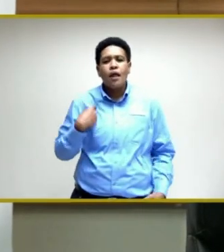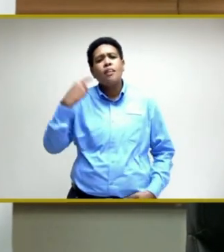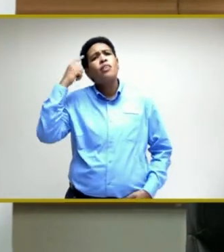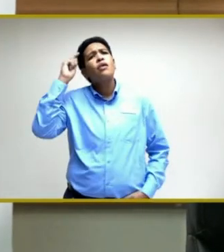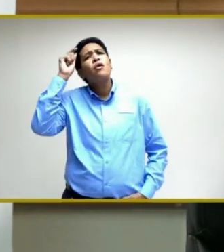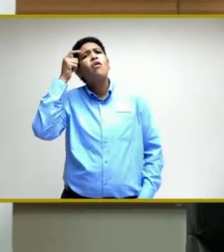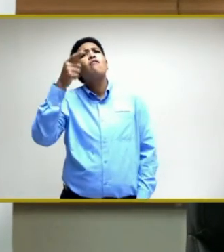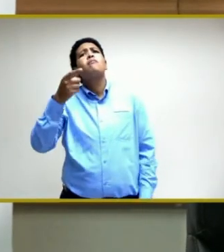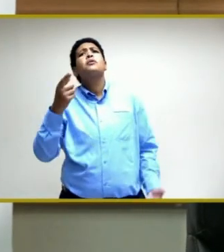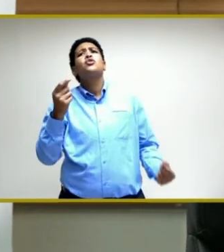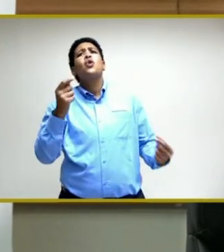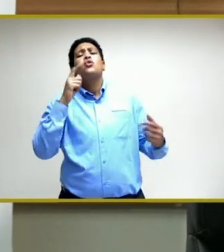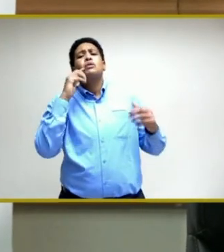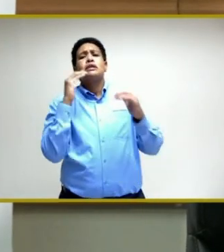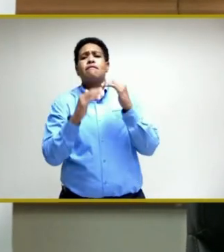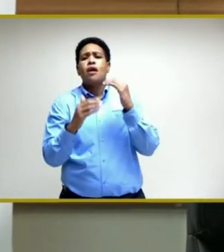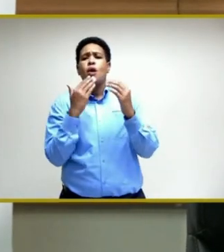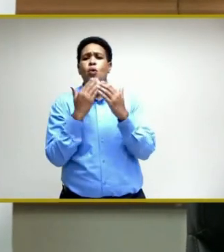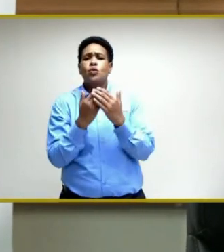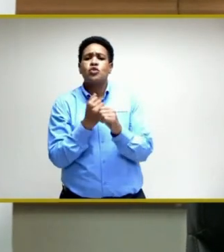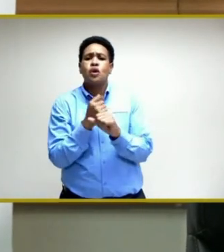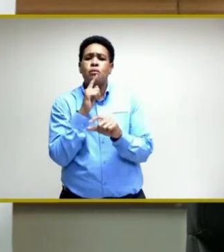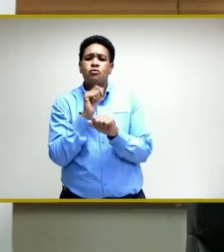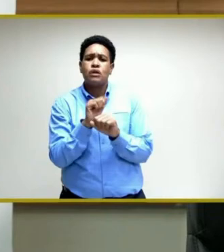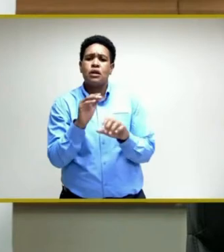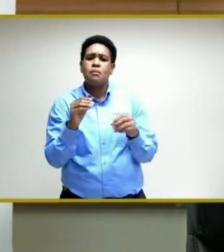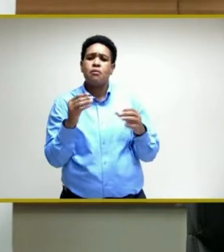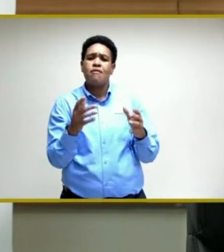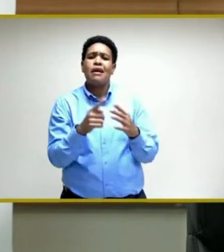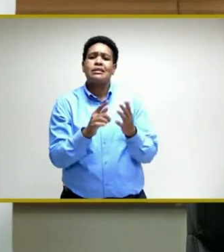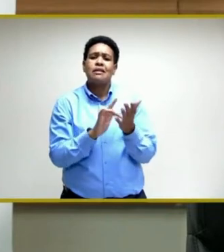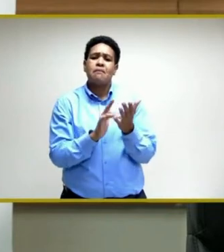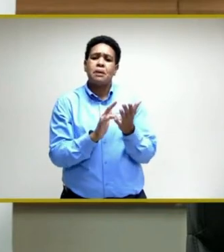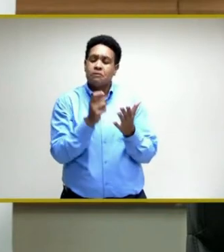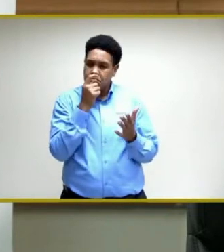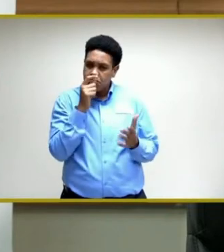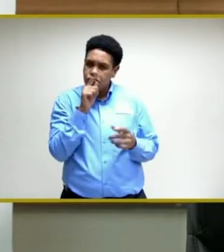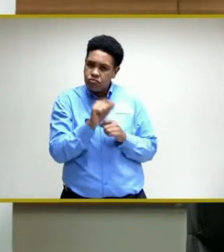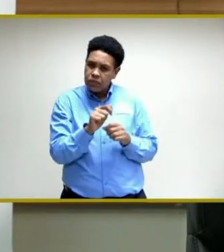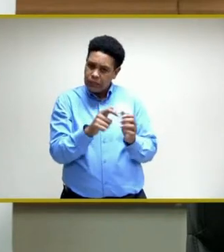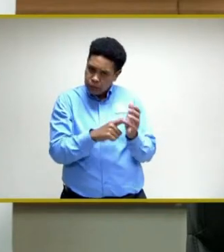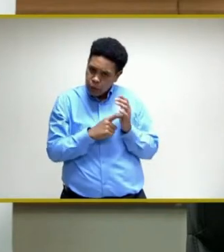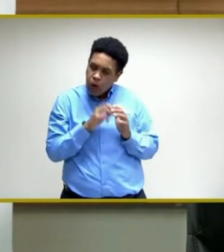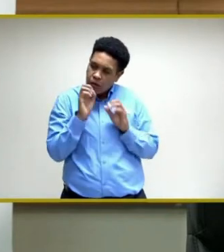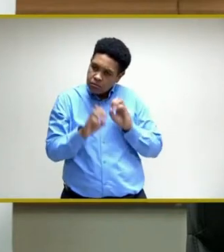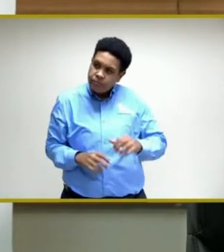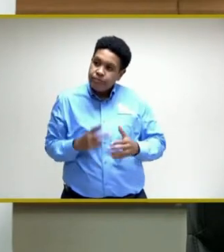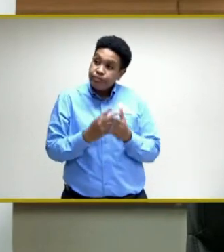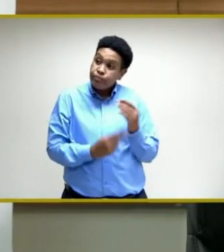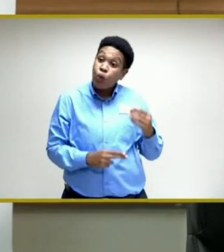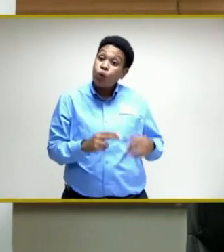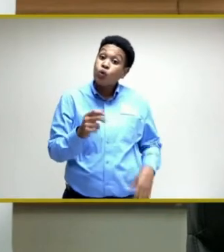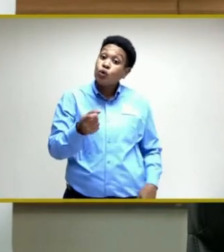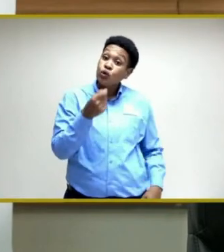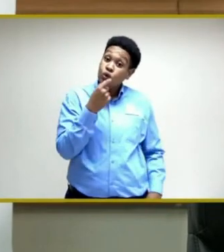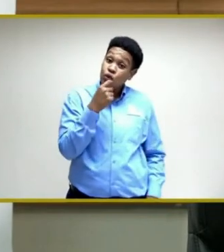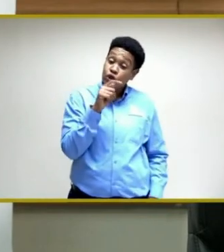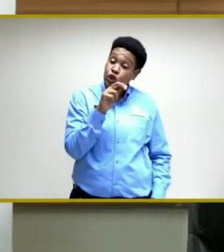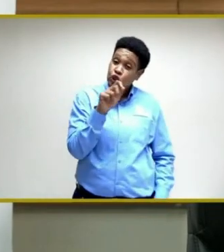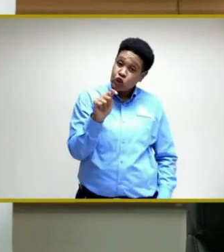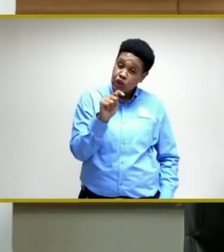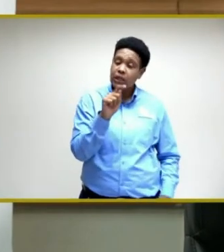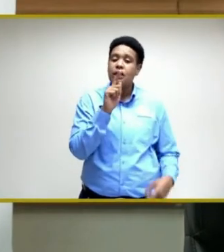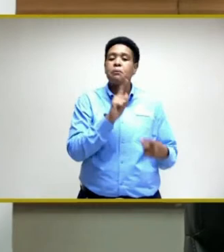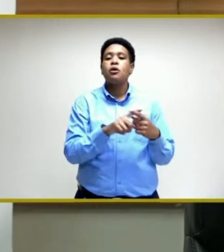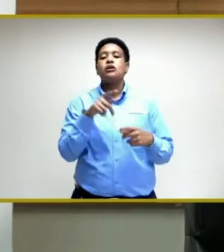done a fair job in providing the medication that is required both to treat as well as the